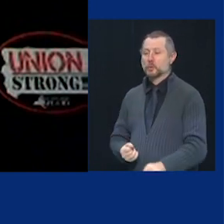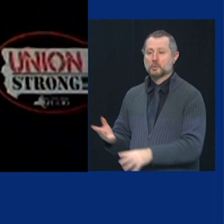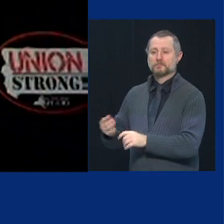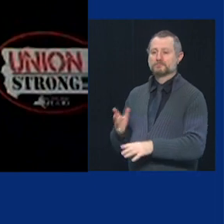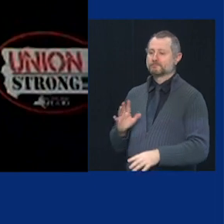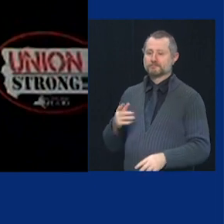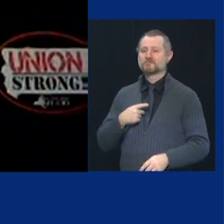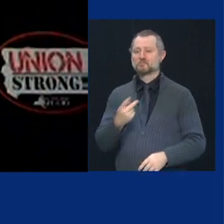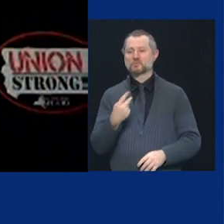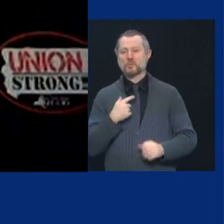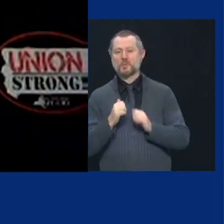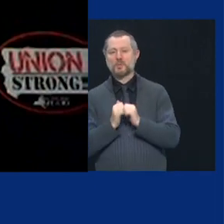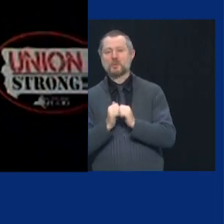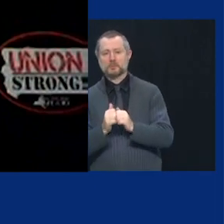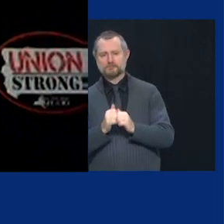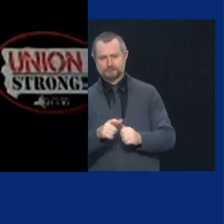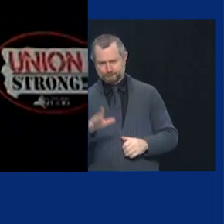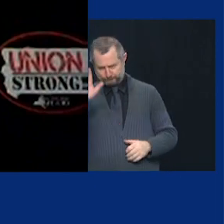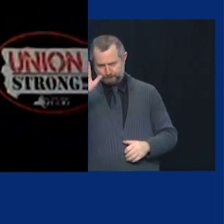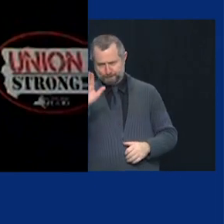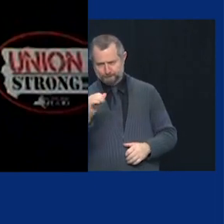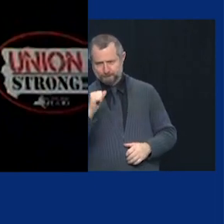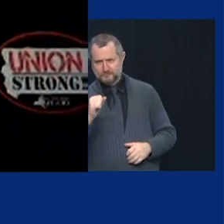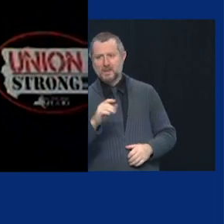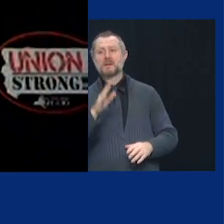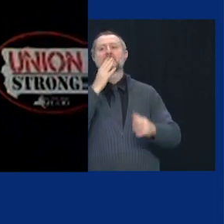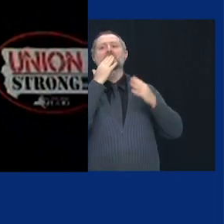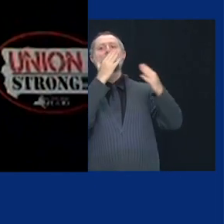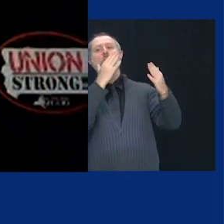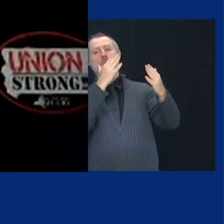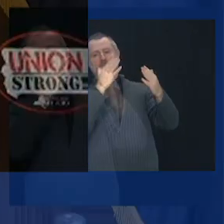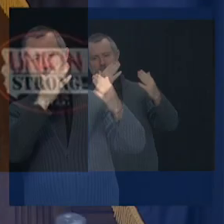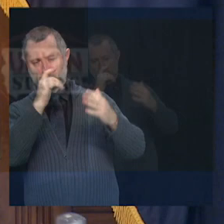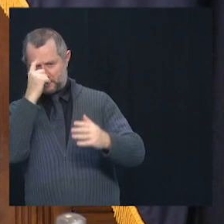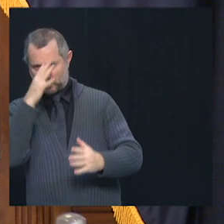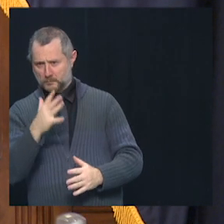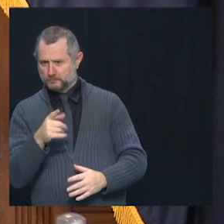god bless you thank you very much for being with us god bless you thank you